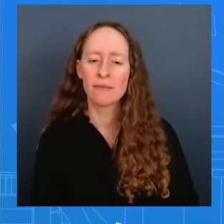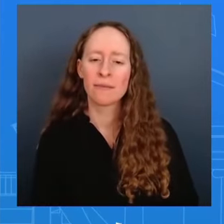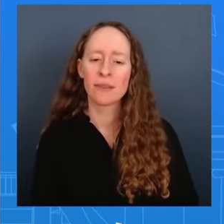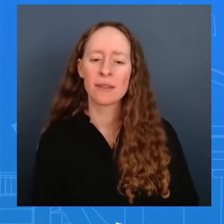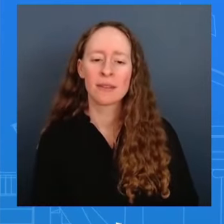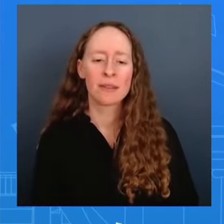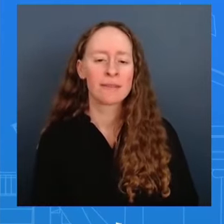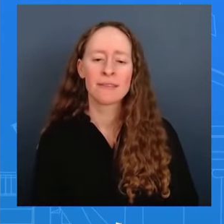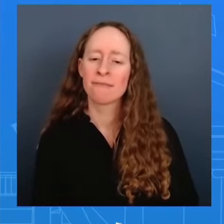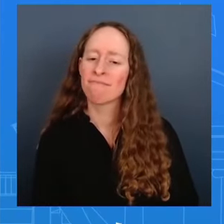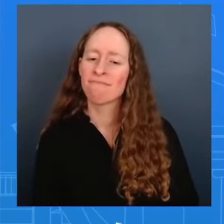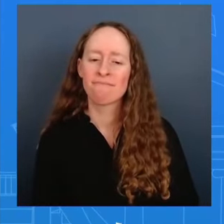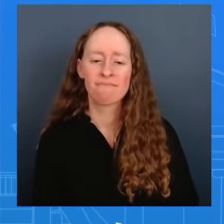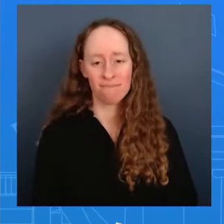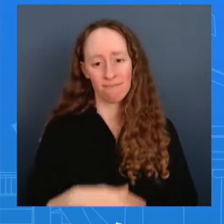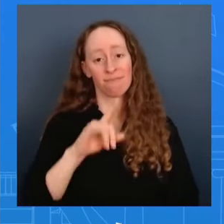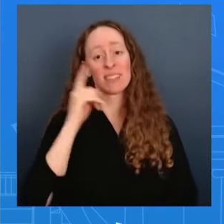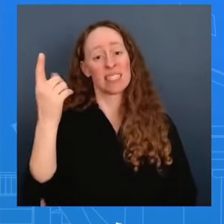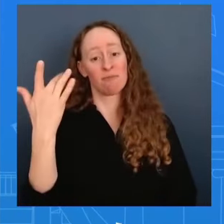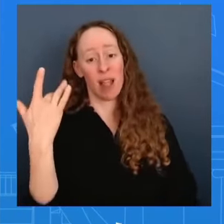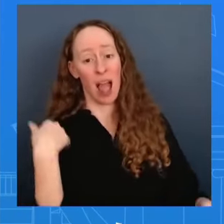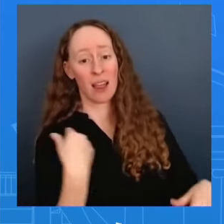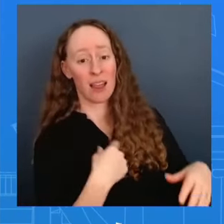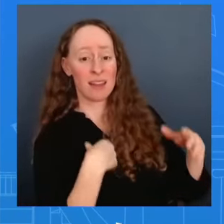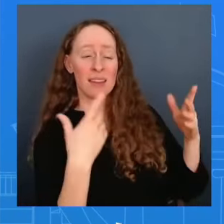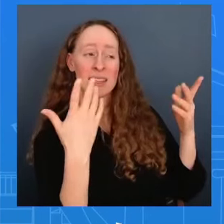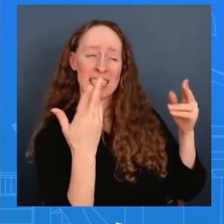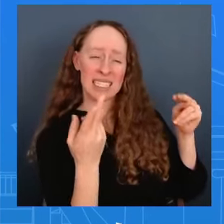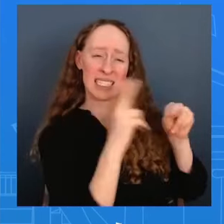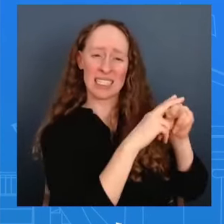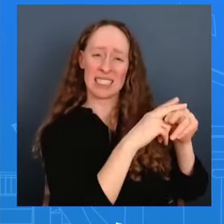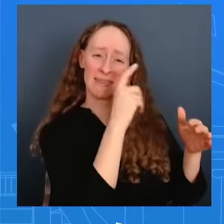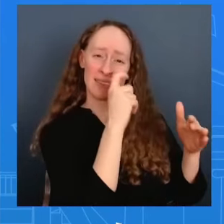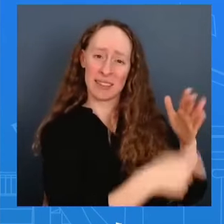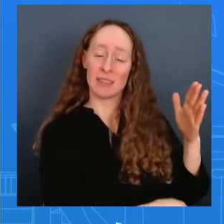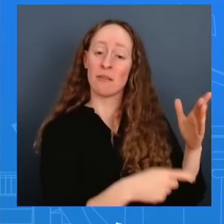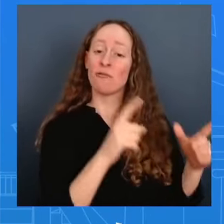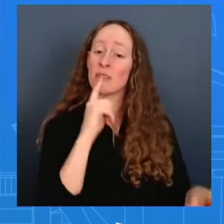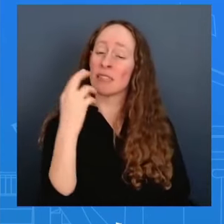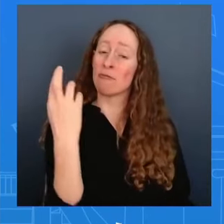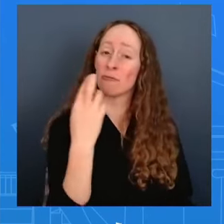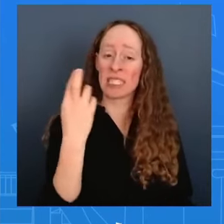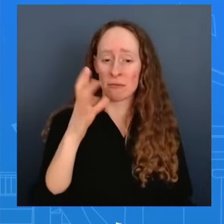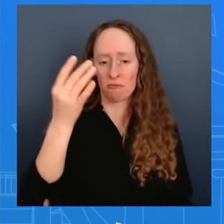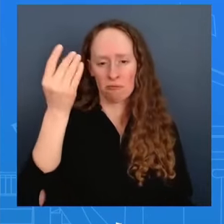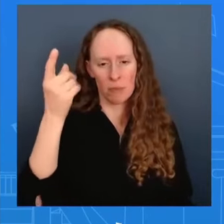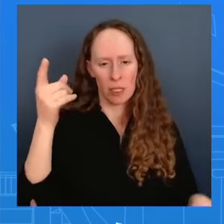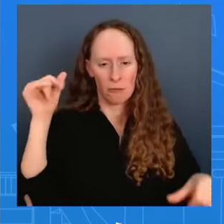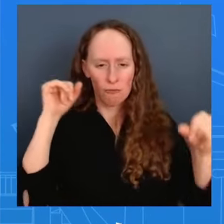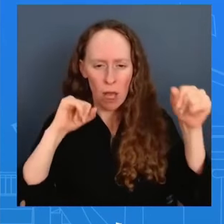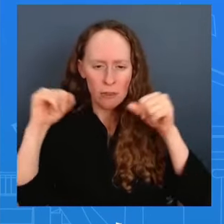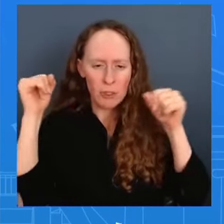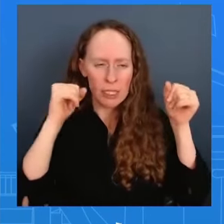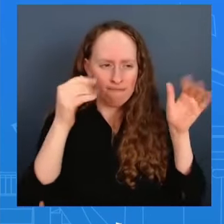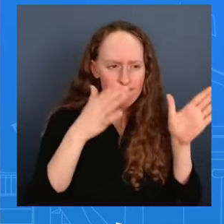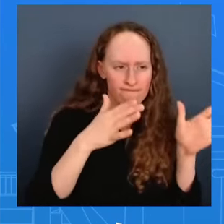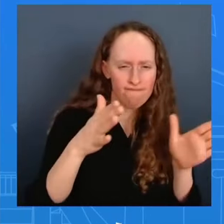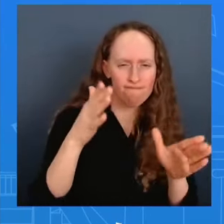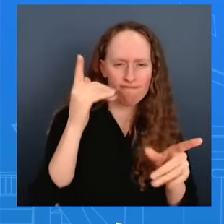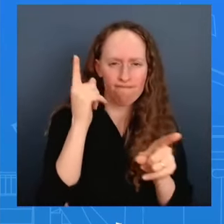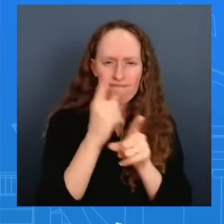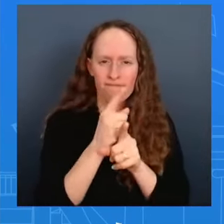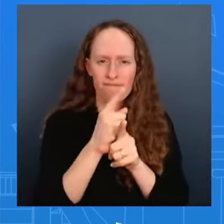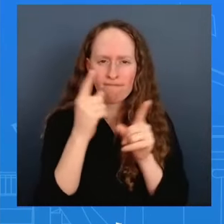president wanted to do he wanted to make sure that this was done in a smart and strategic way that's what this announcement is about it's about making sure that we